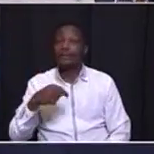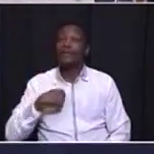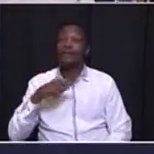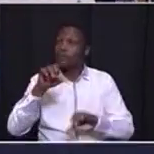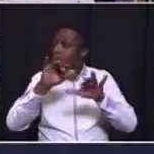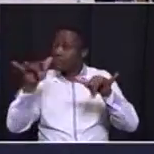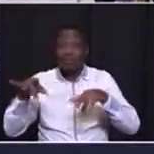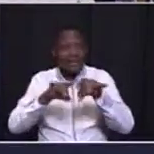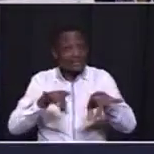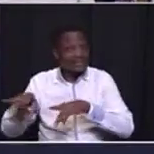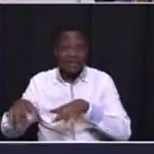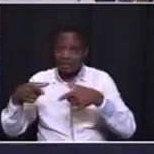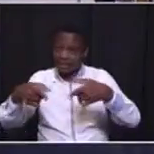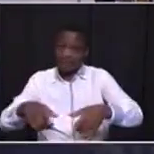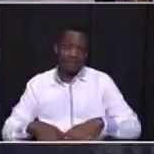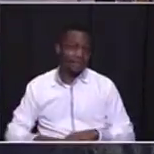suffering here